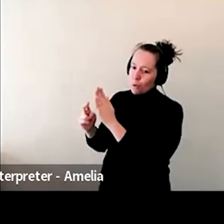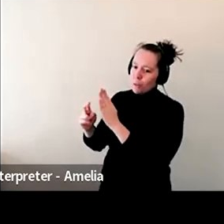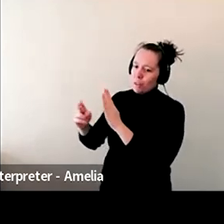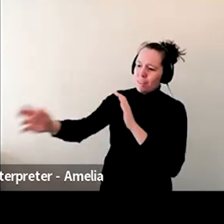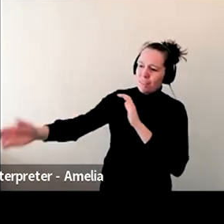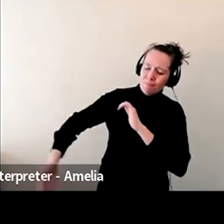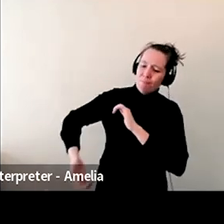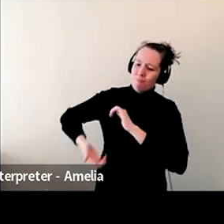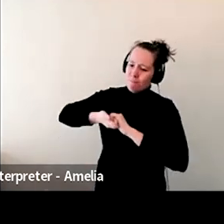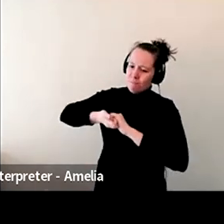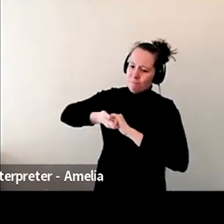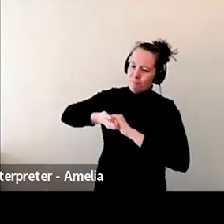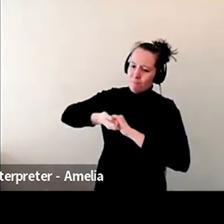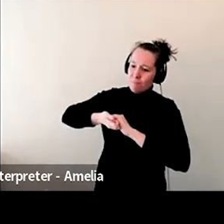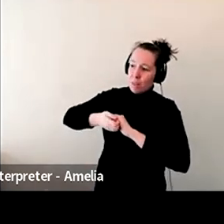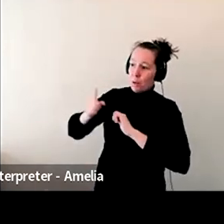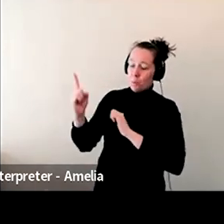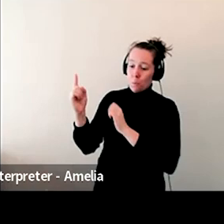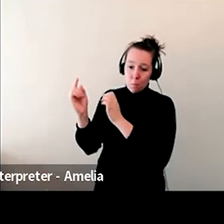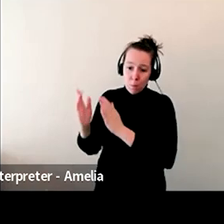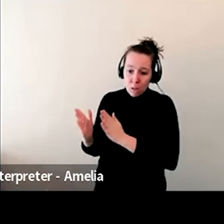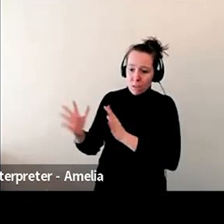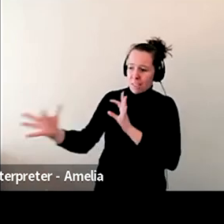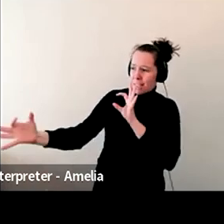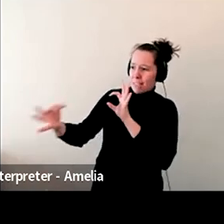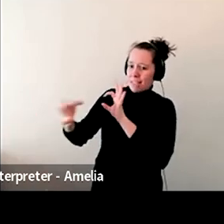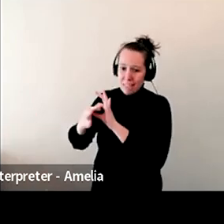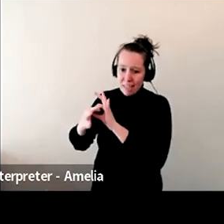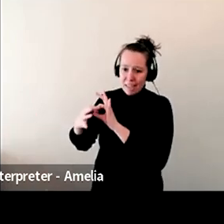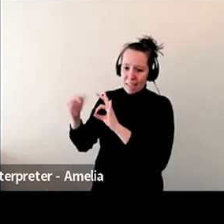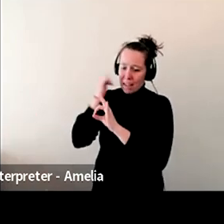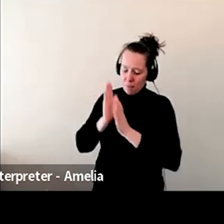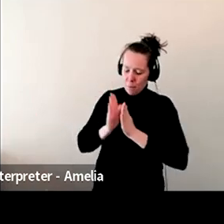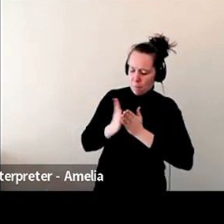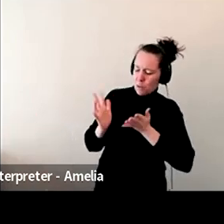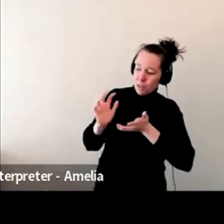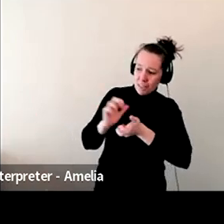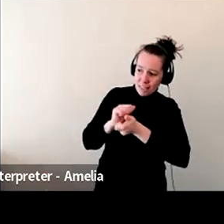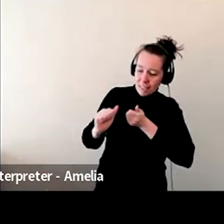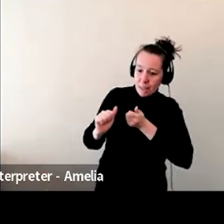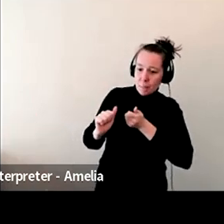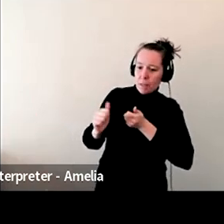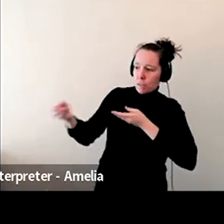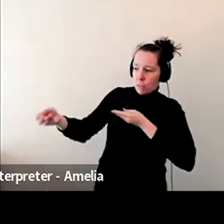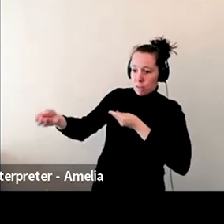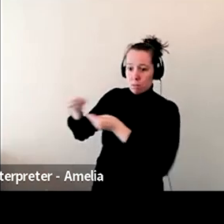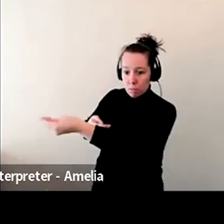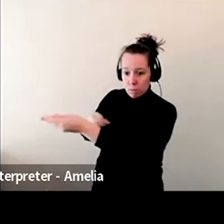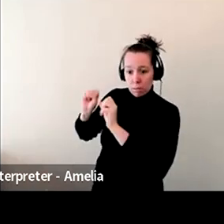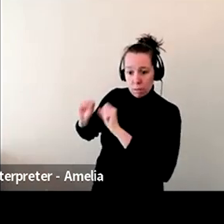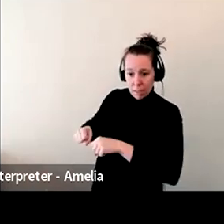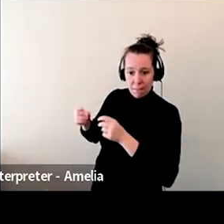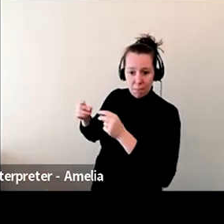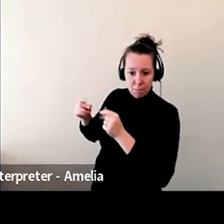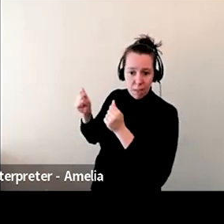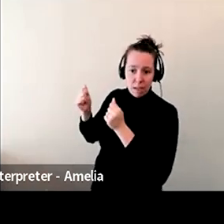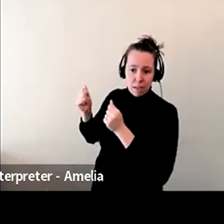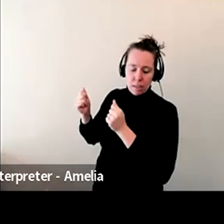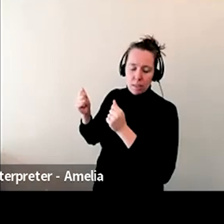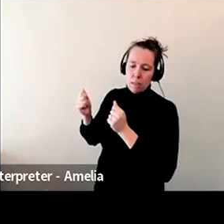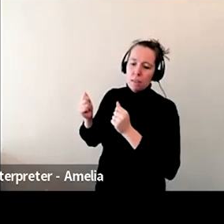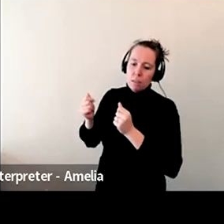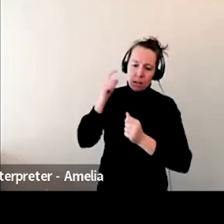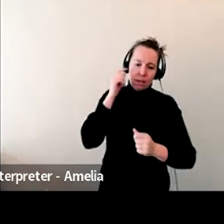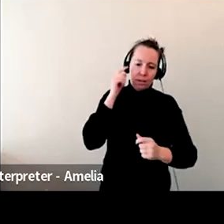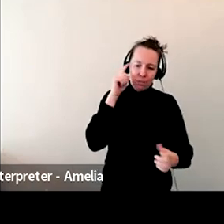are excellent. If I ever get a damaged book, it's dealt with quickly. Um, the big challenge of course, is that each one